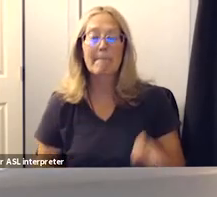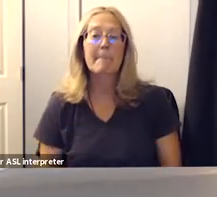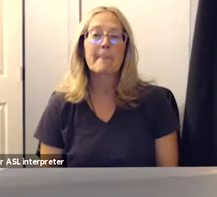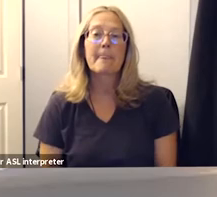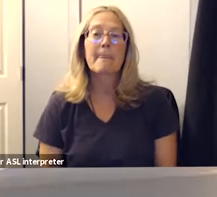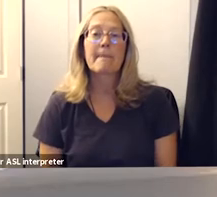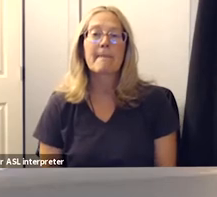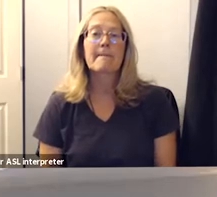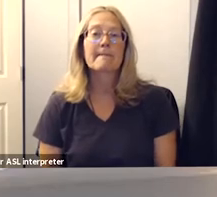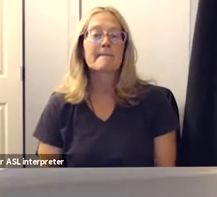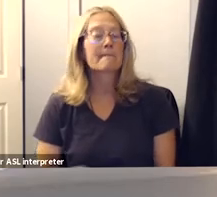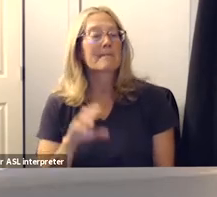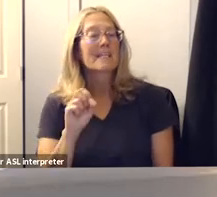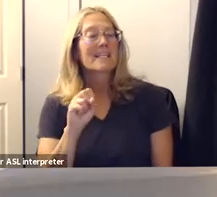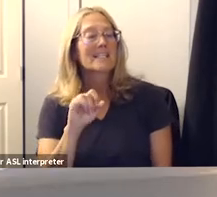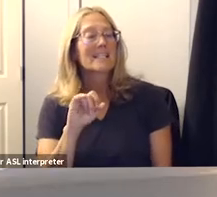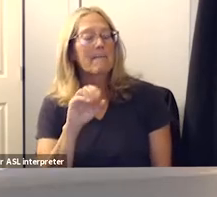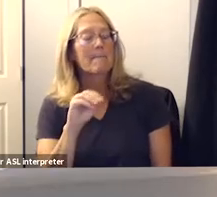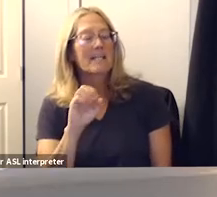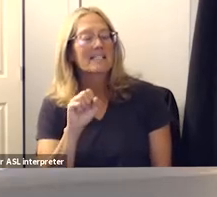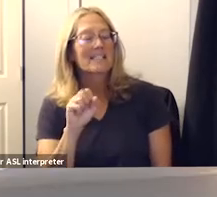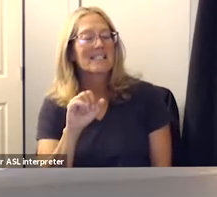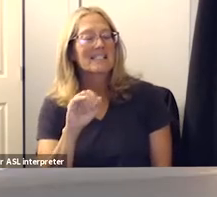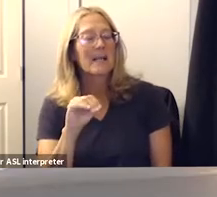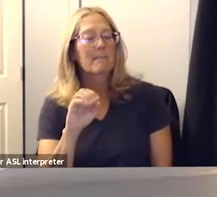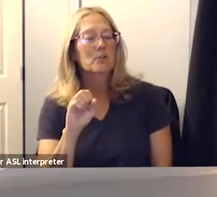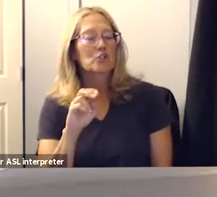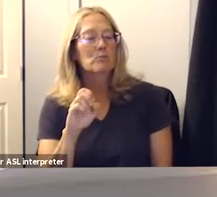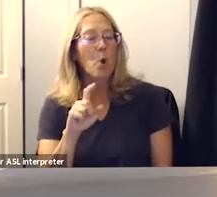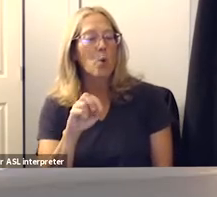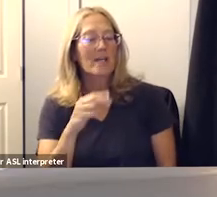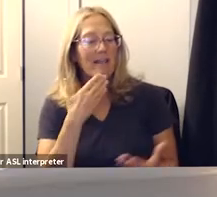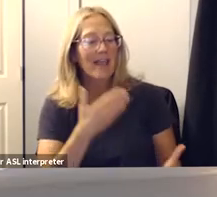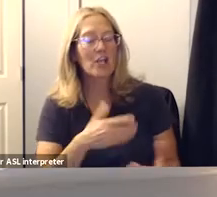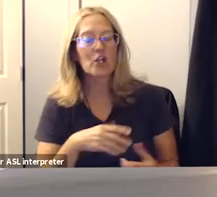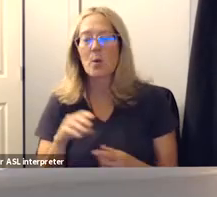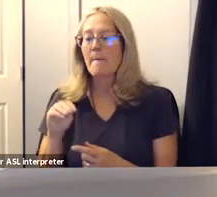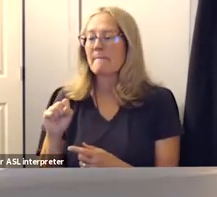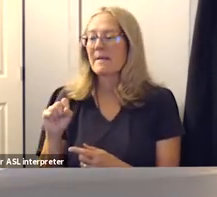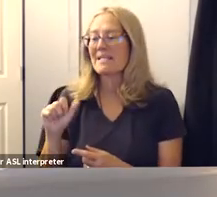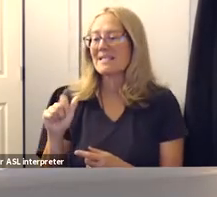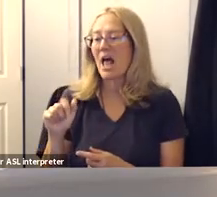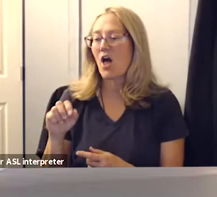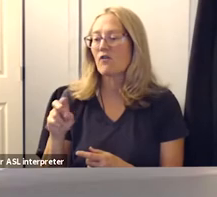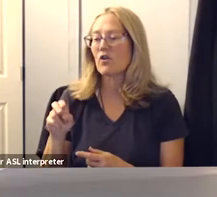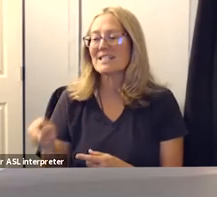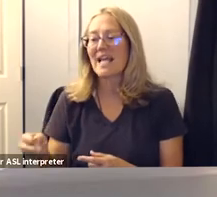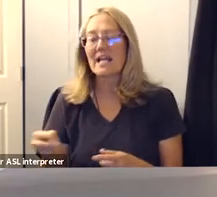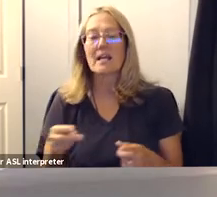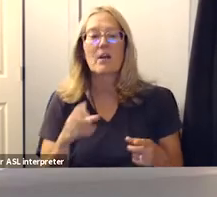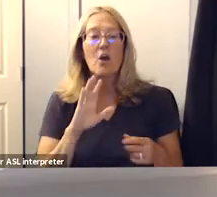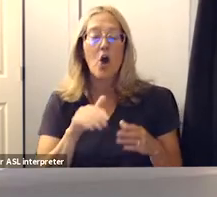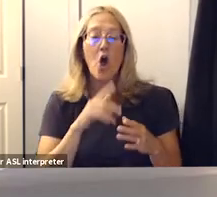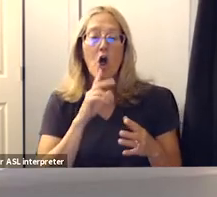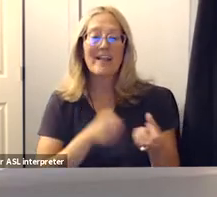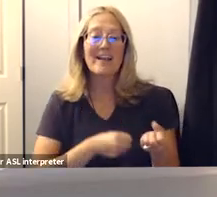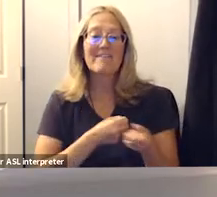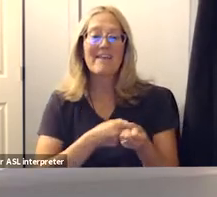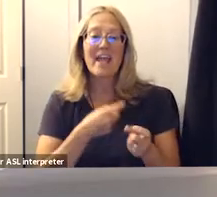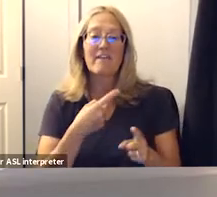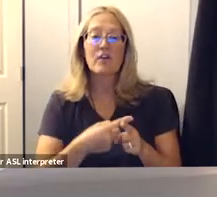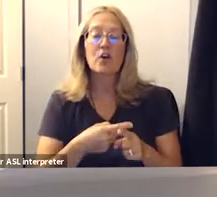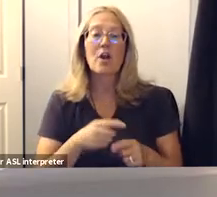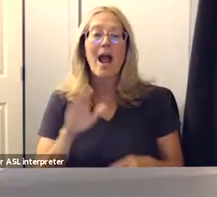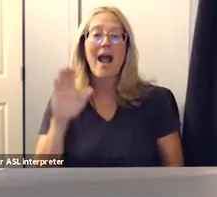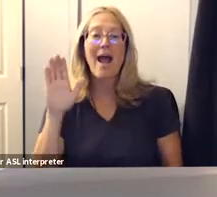thank you miss sims moten and a second miss alvarez thank you all in favor please signify by raising your hand and